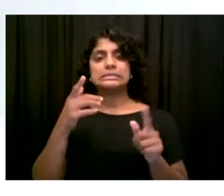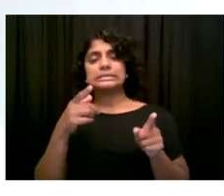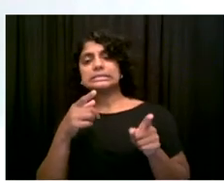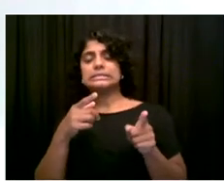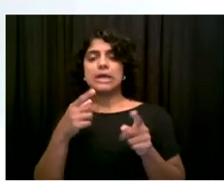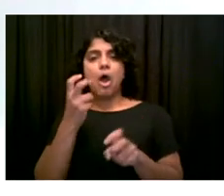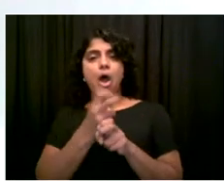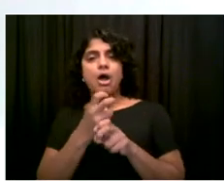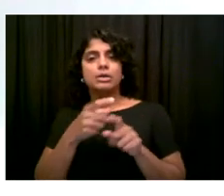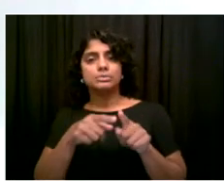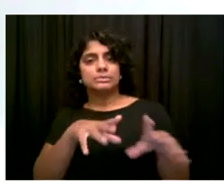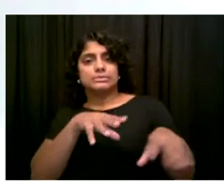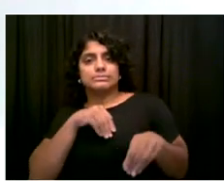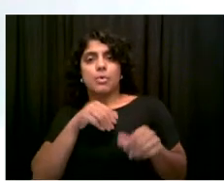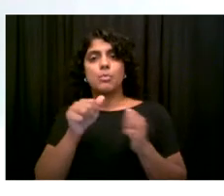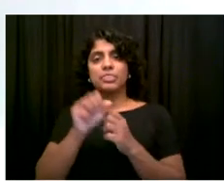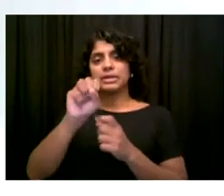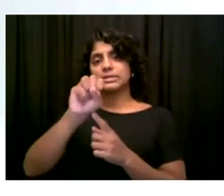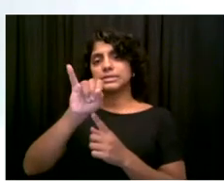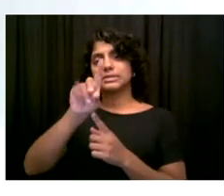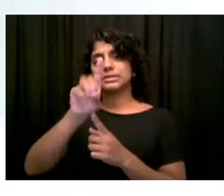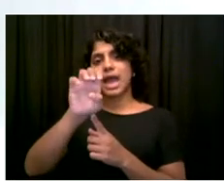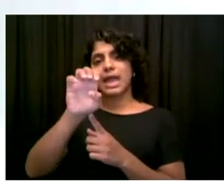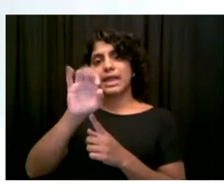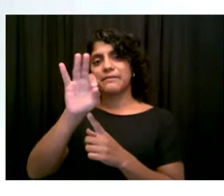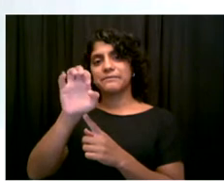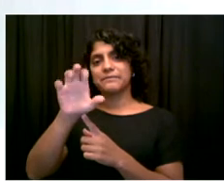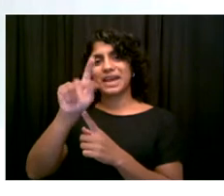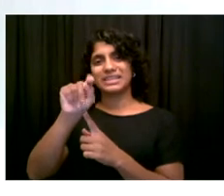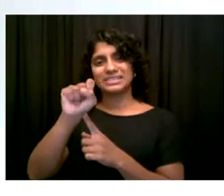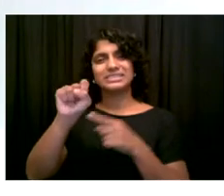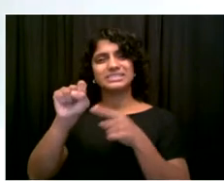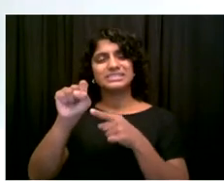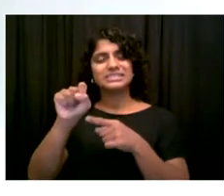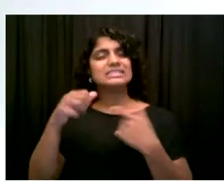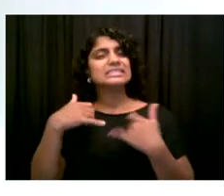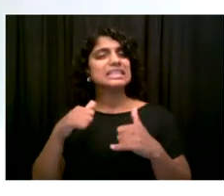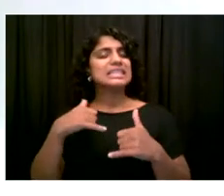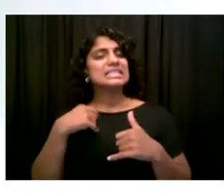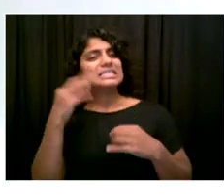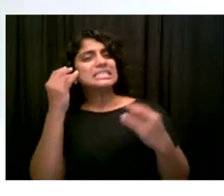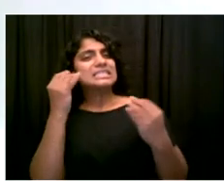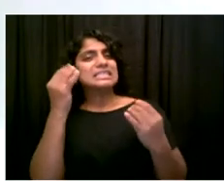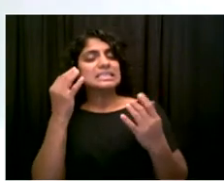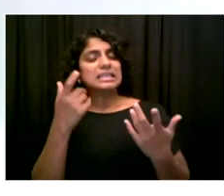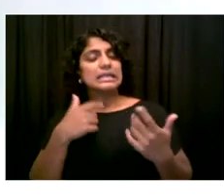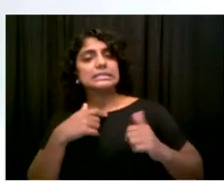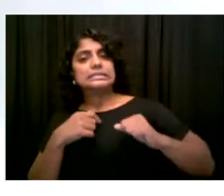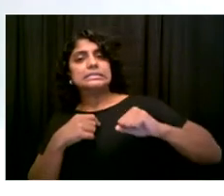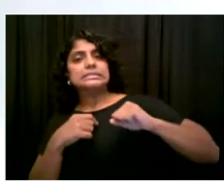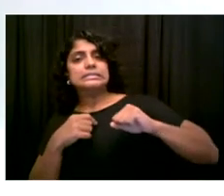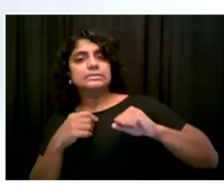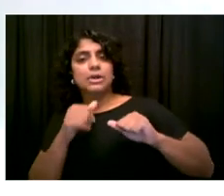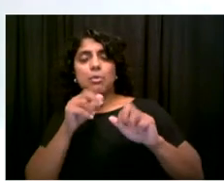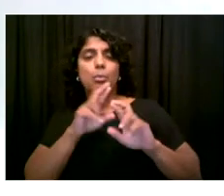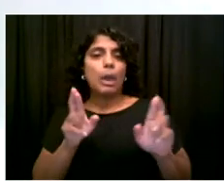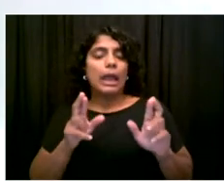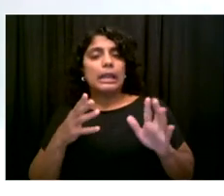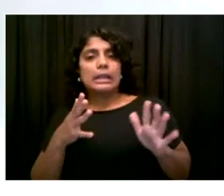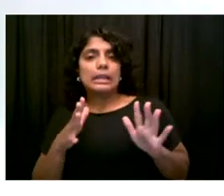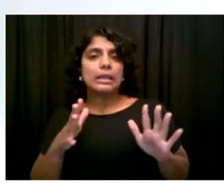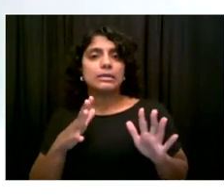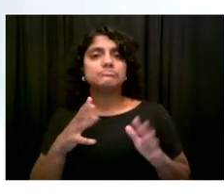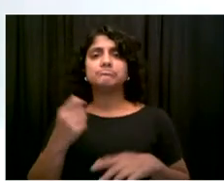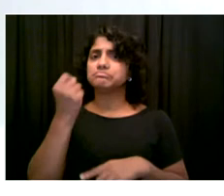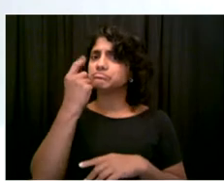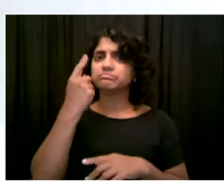yet. And I think especially as more information comes forward and people see that the unvaccinated